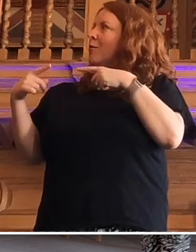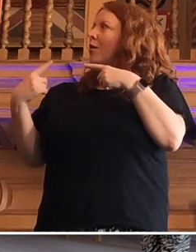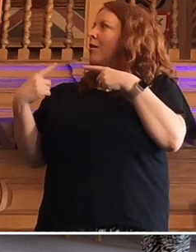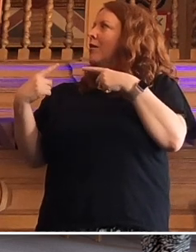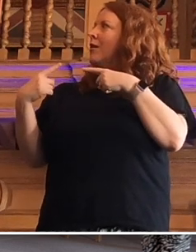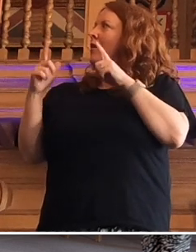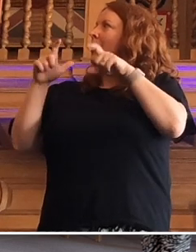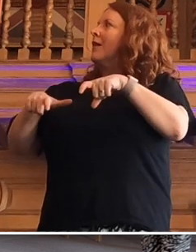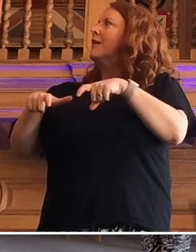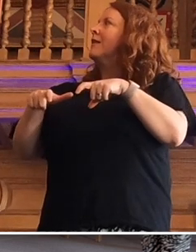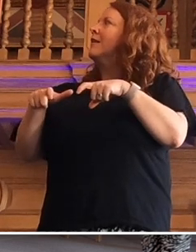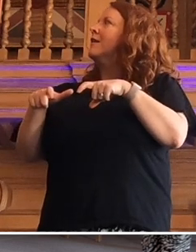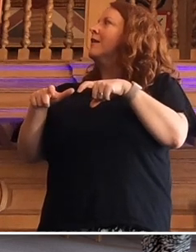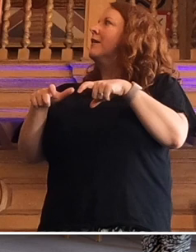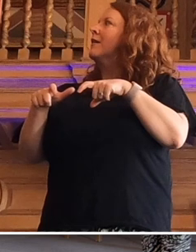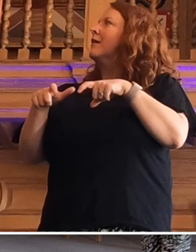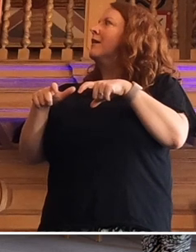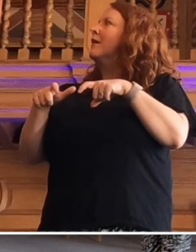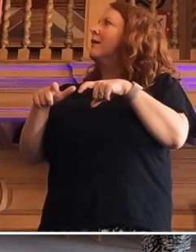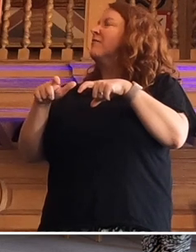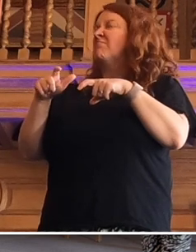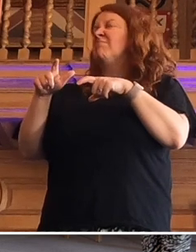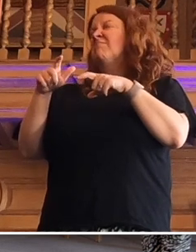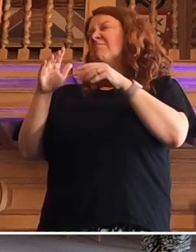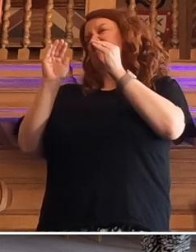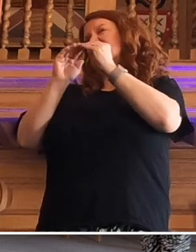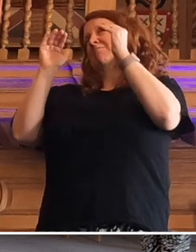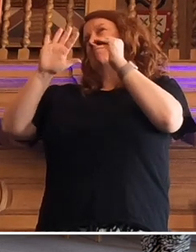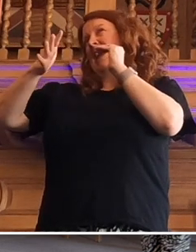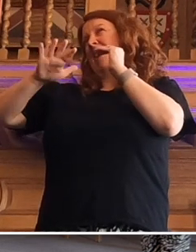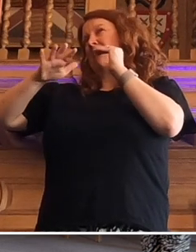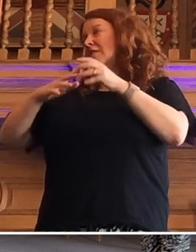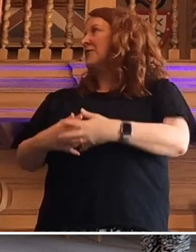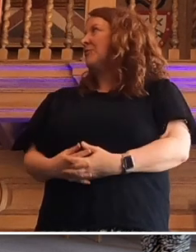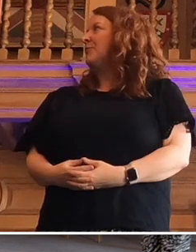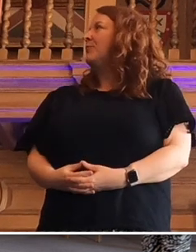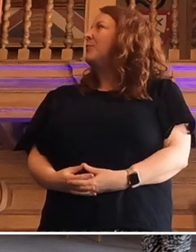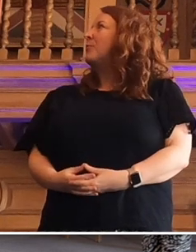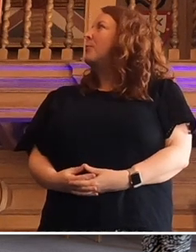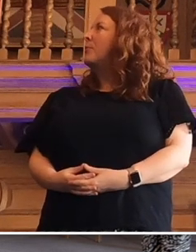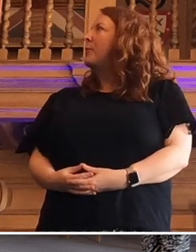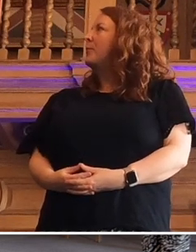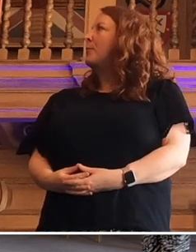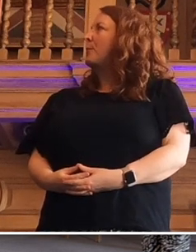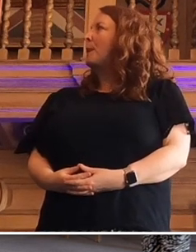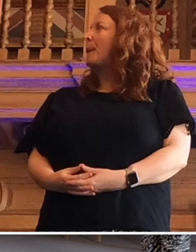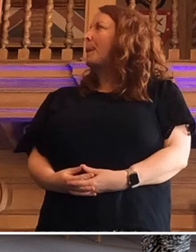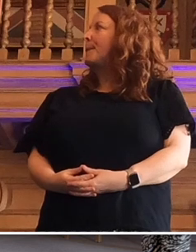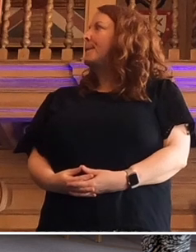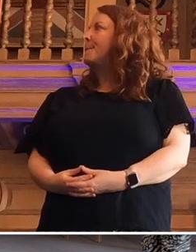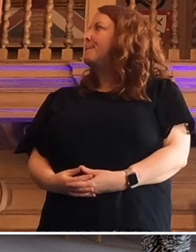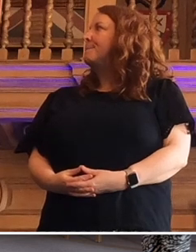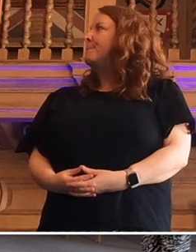Leeds is pretty well on average on that measure. And of course,